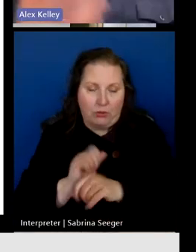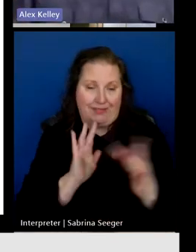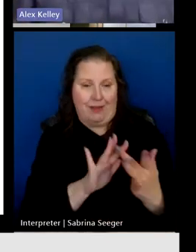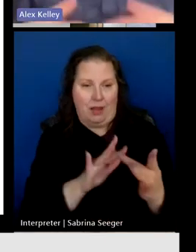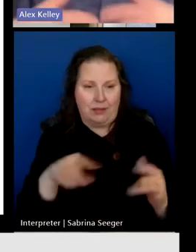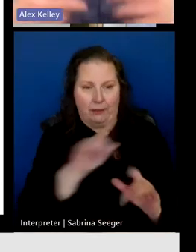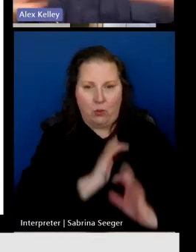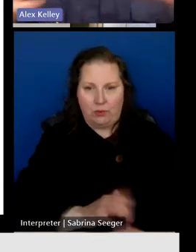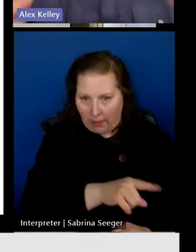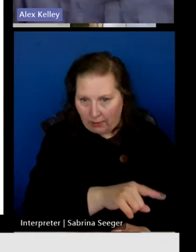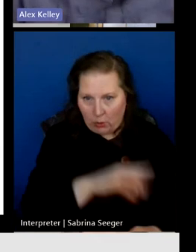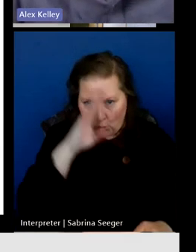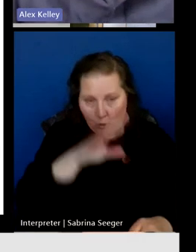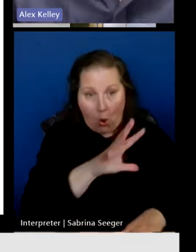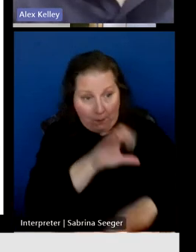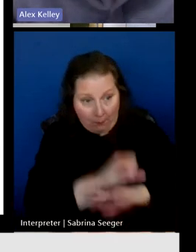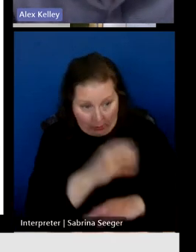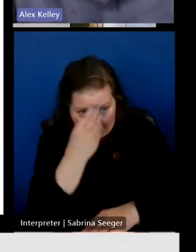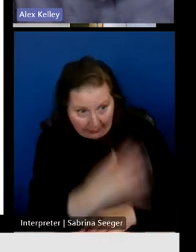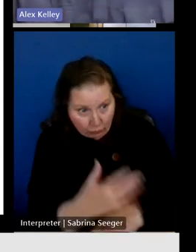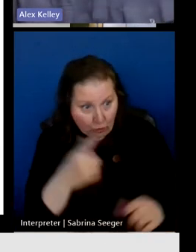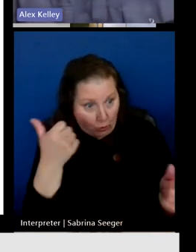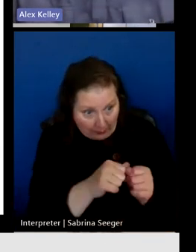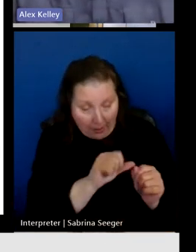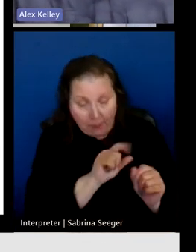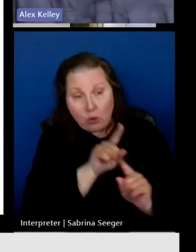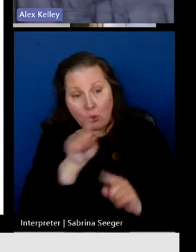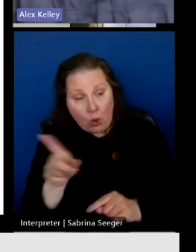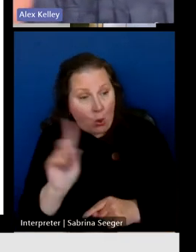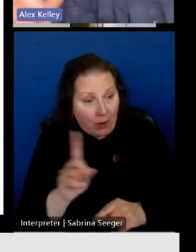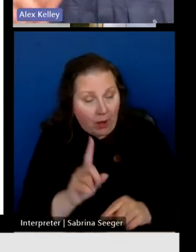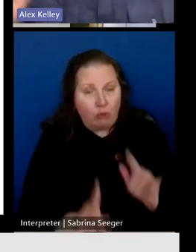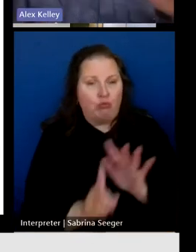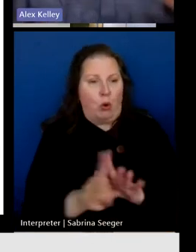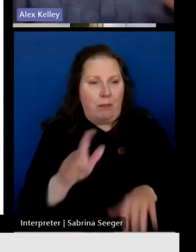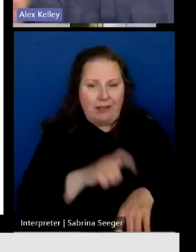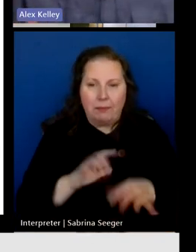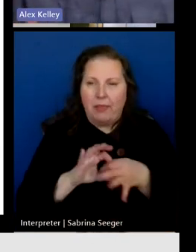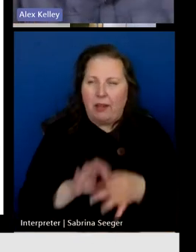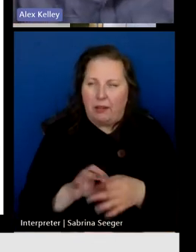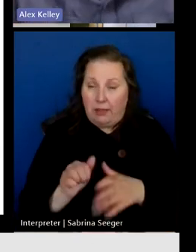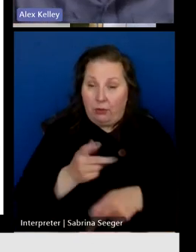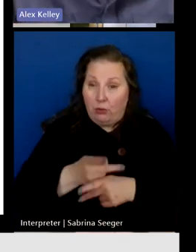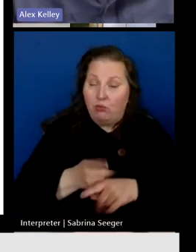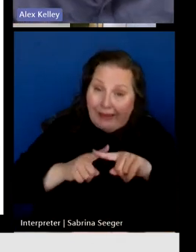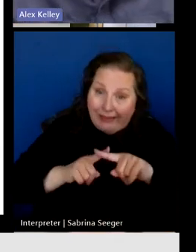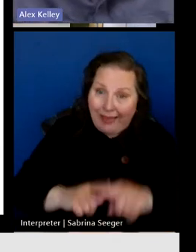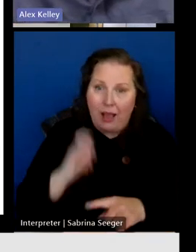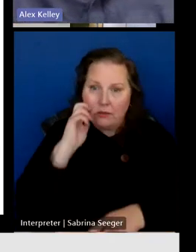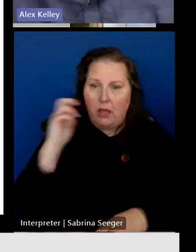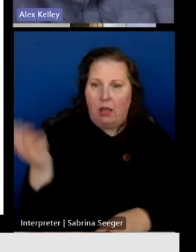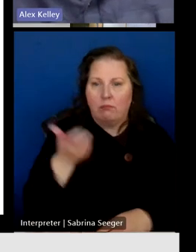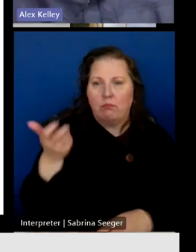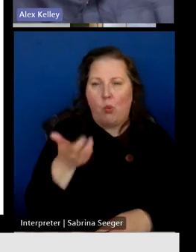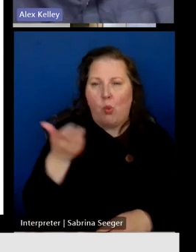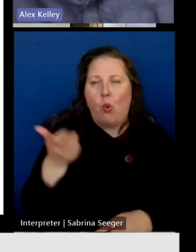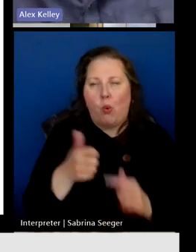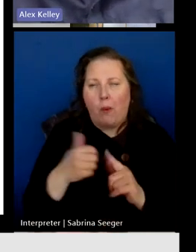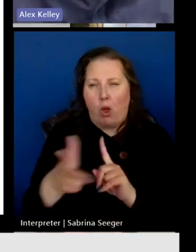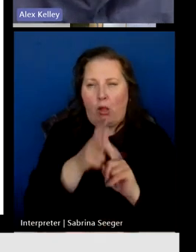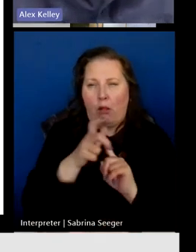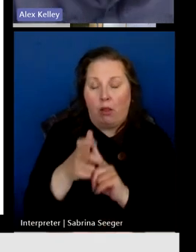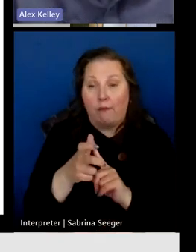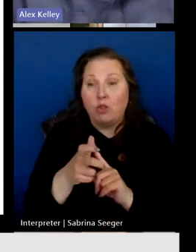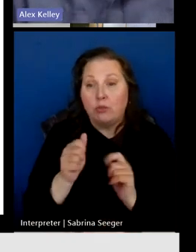know when their appointments are, know where to go, are on time, and just their connection to care really relies on mobile coverage and